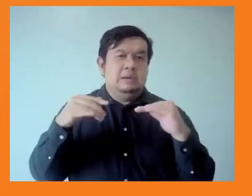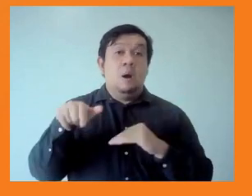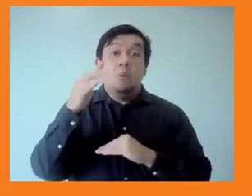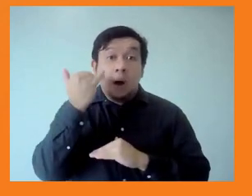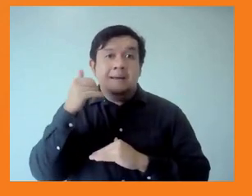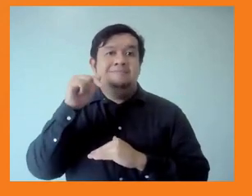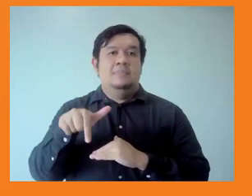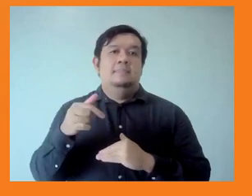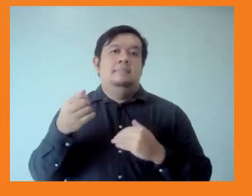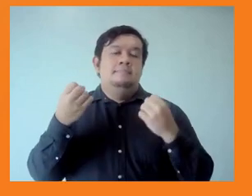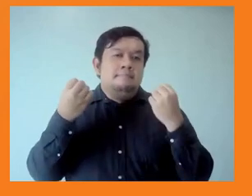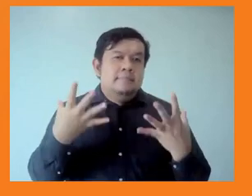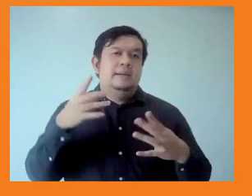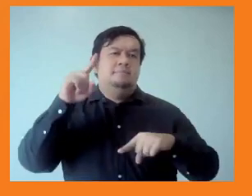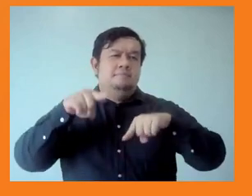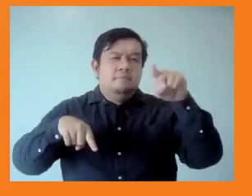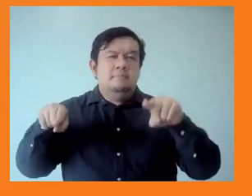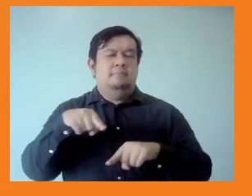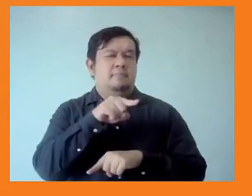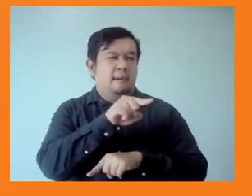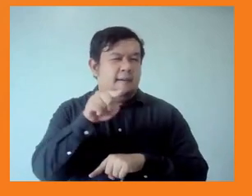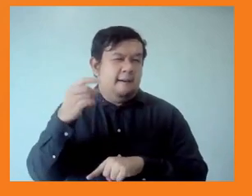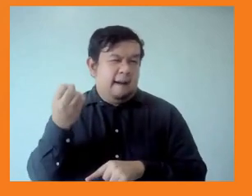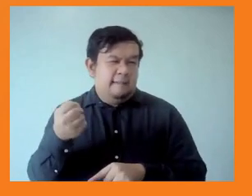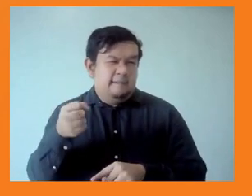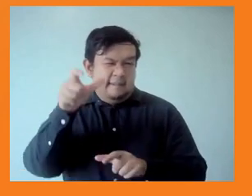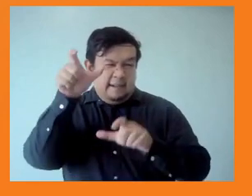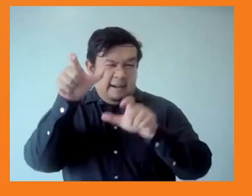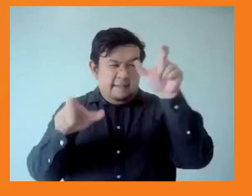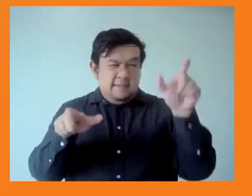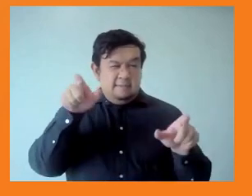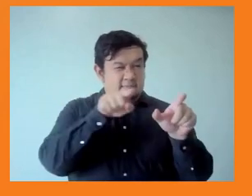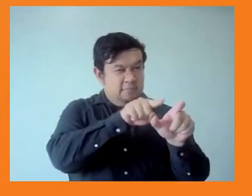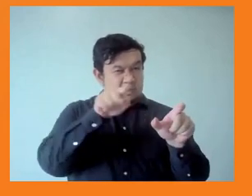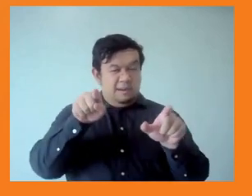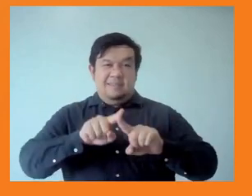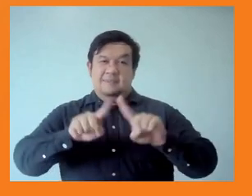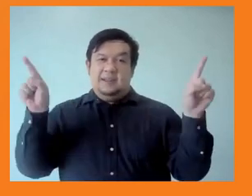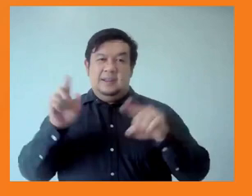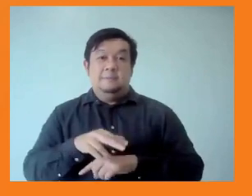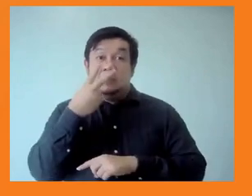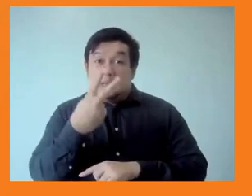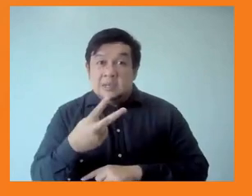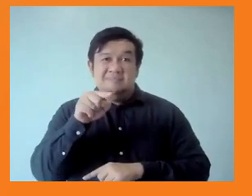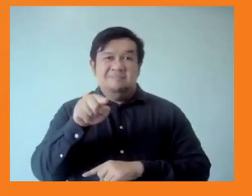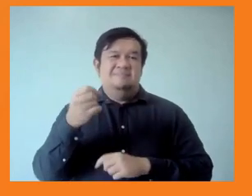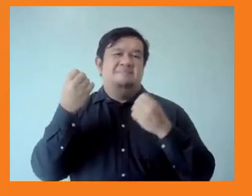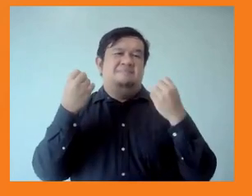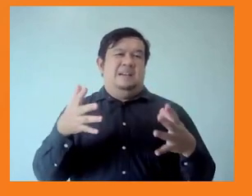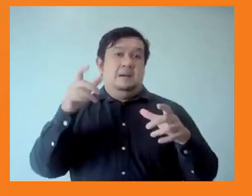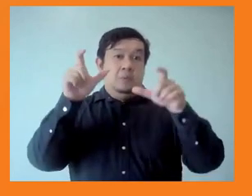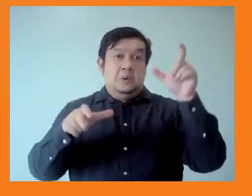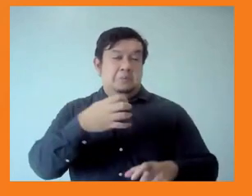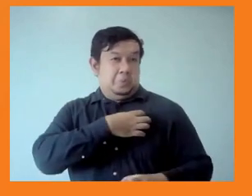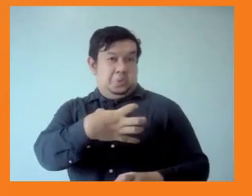think both the speakers have spoken about as well, the ability for billionaires to capture a lot of the wealth in the